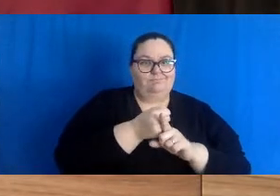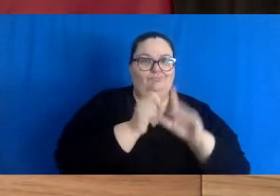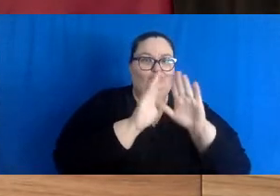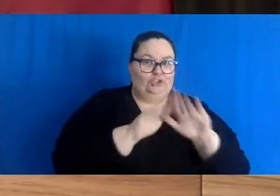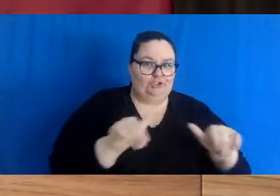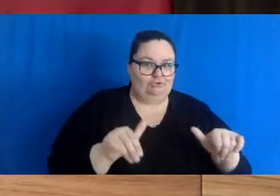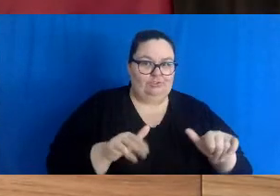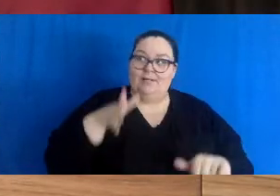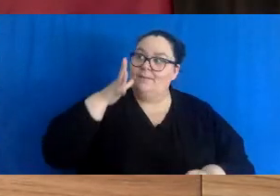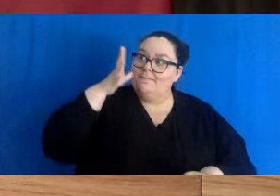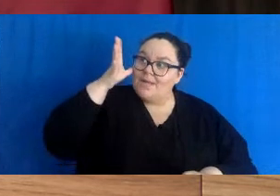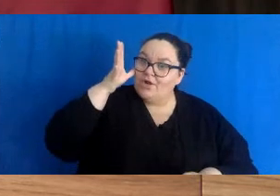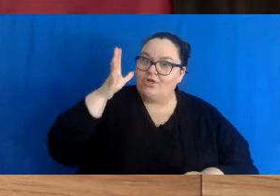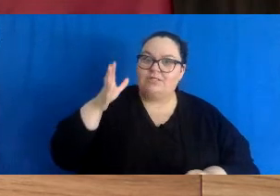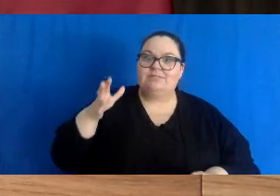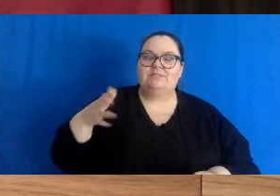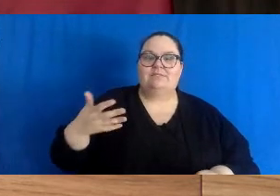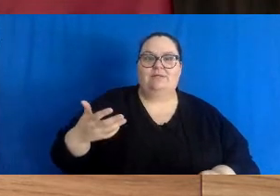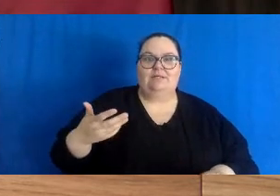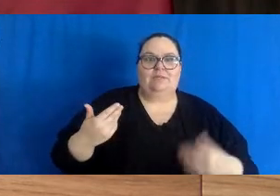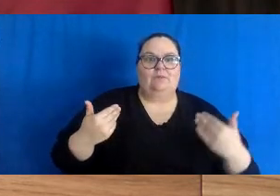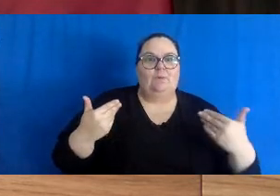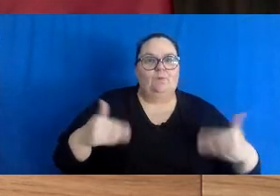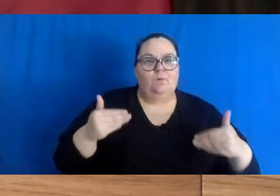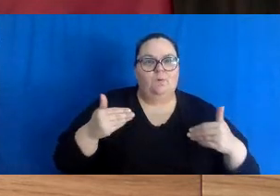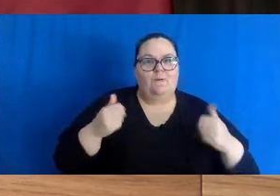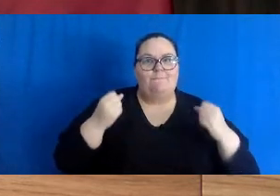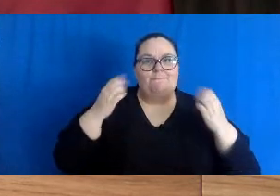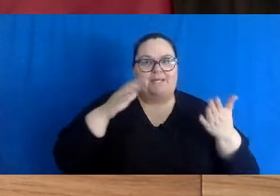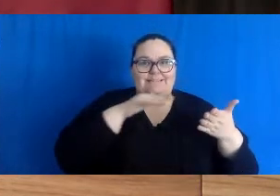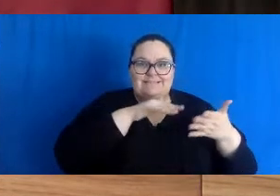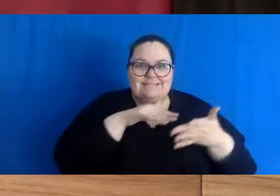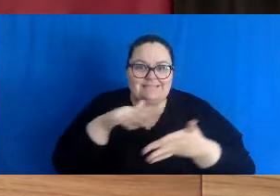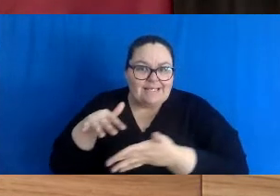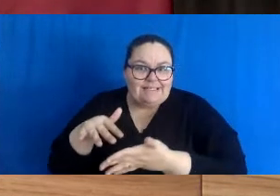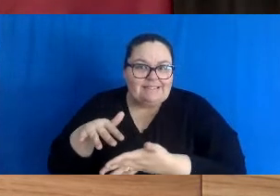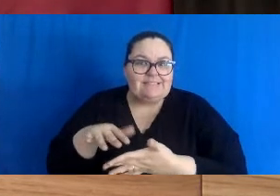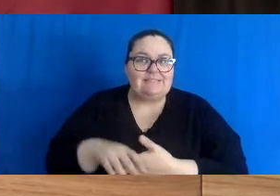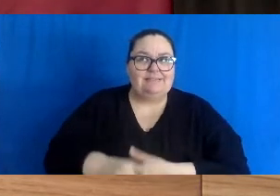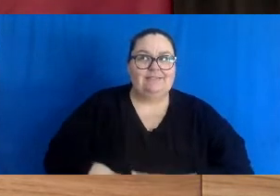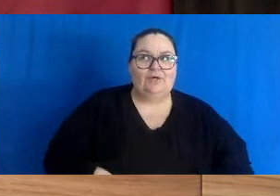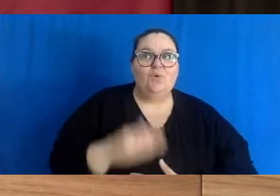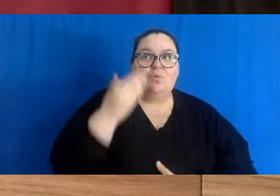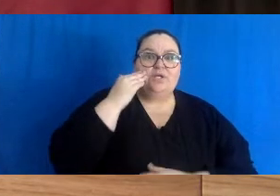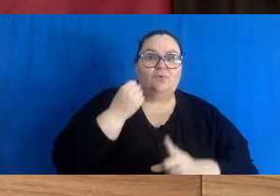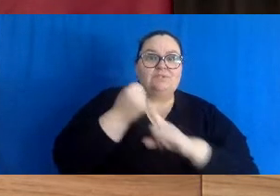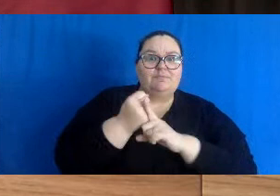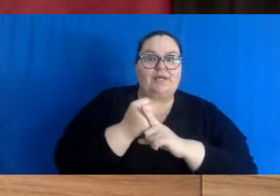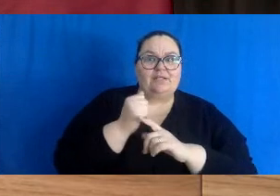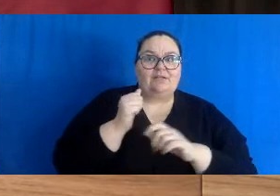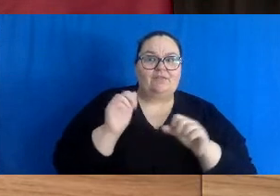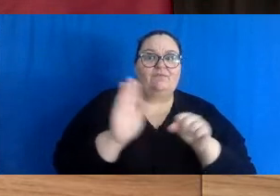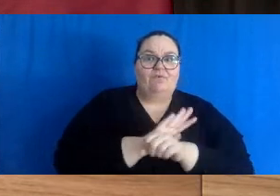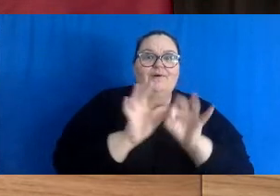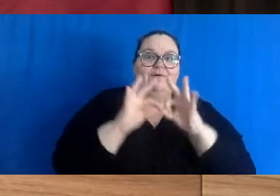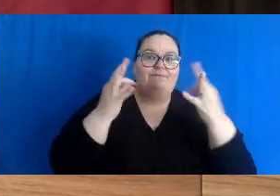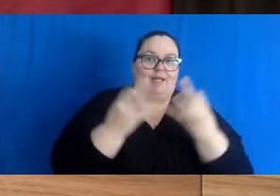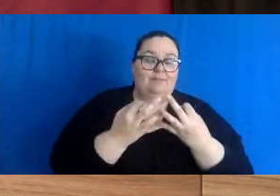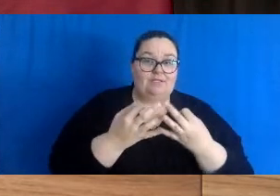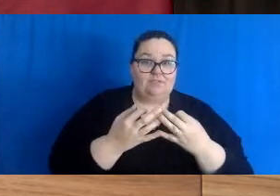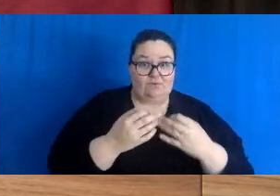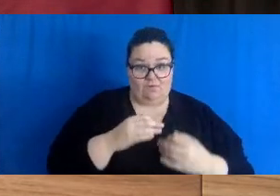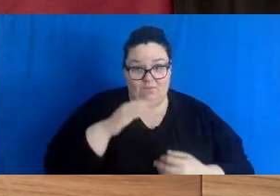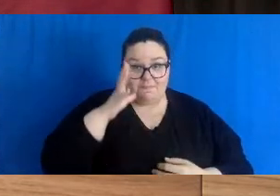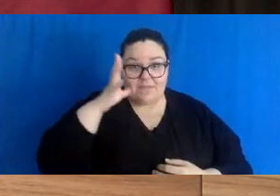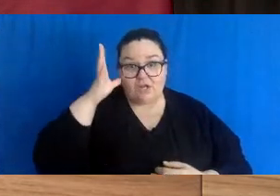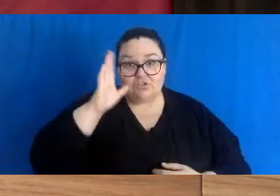huge. There's been studies done on this. There's absolutely no question about that. So the level of frustration and difficulty